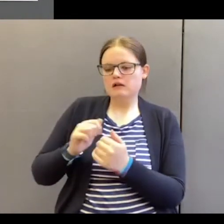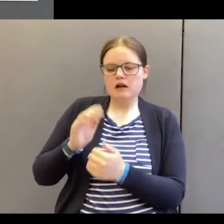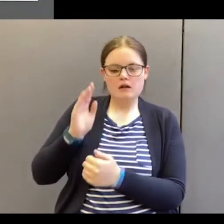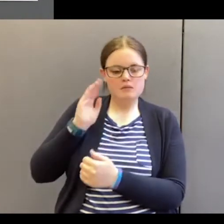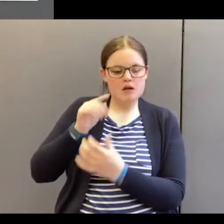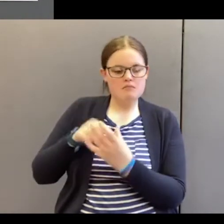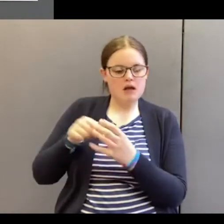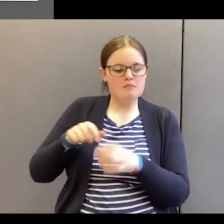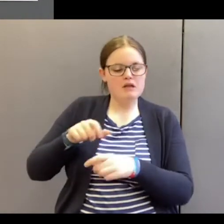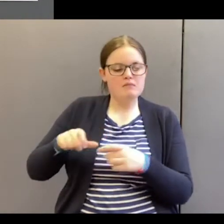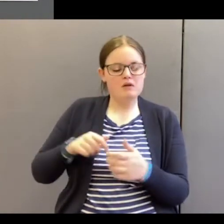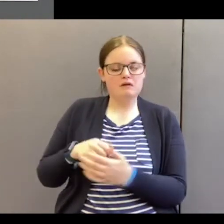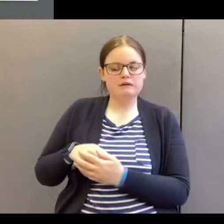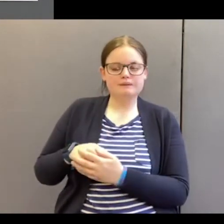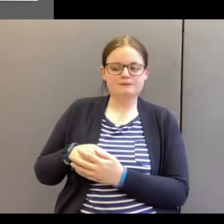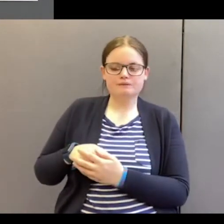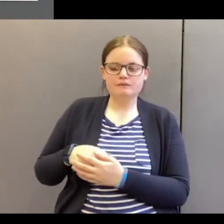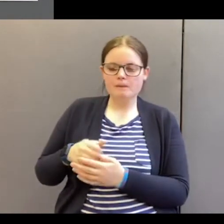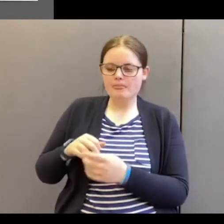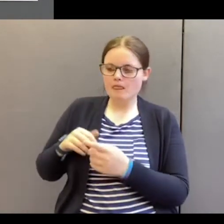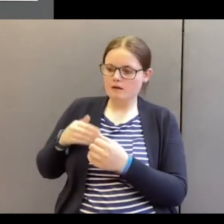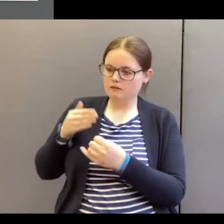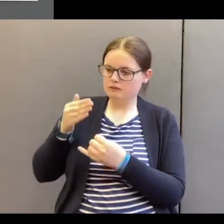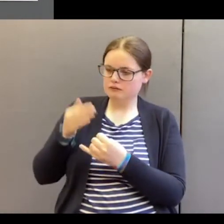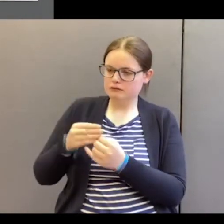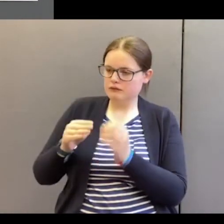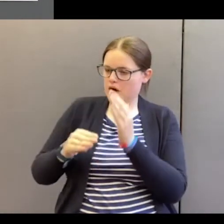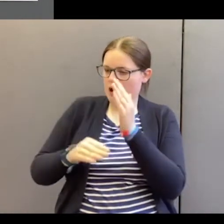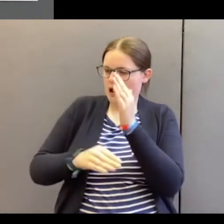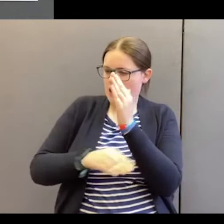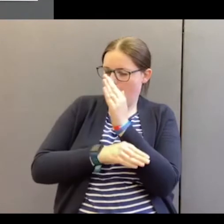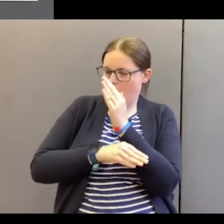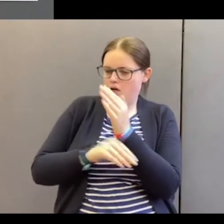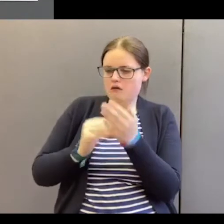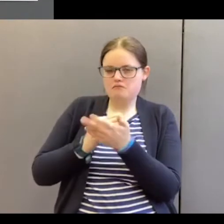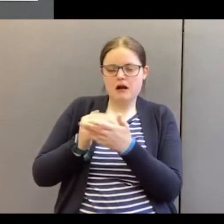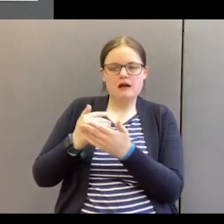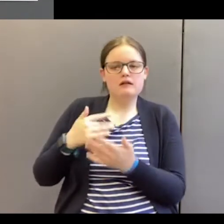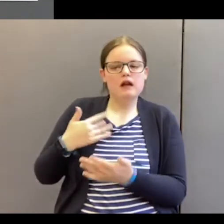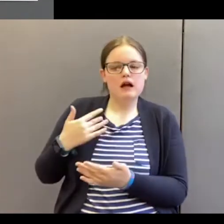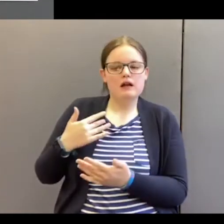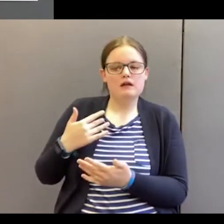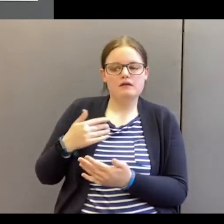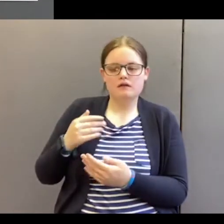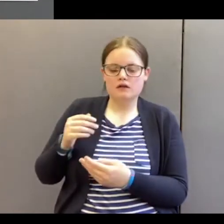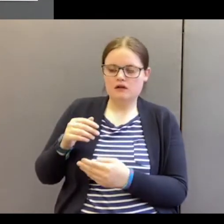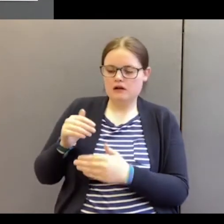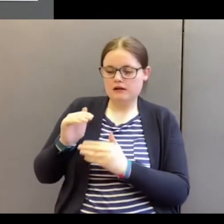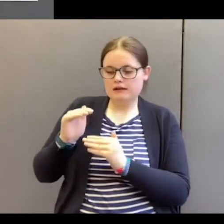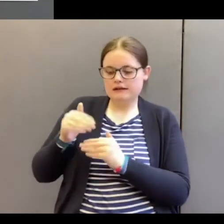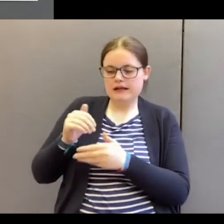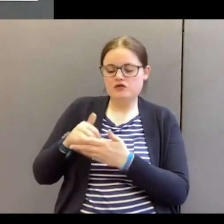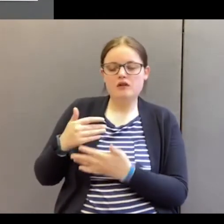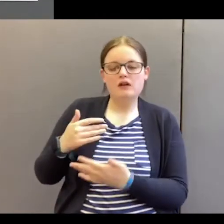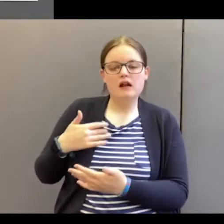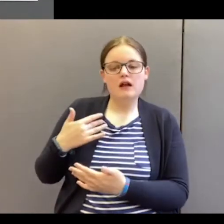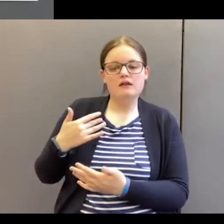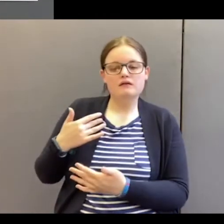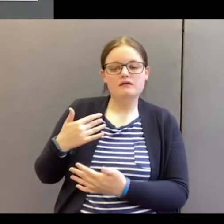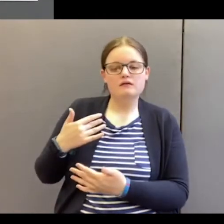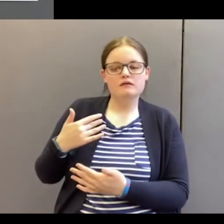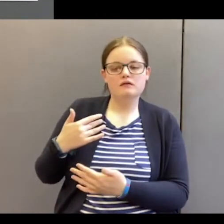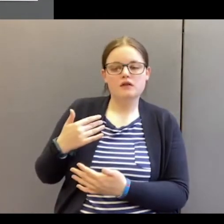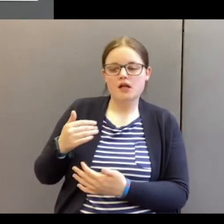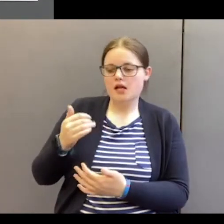people they've reached a low ebb. They've come to a position in life where